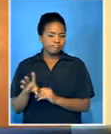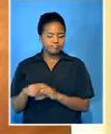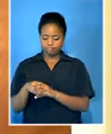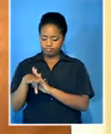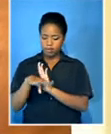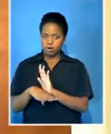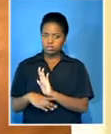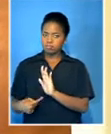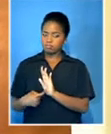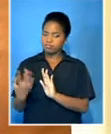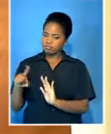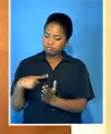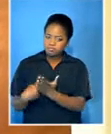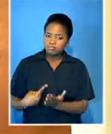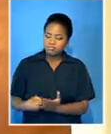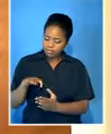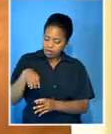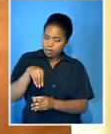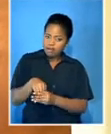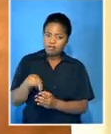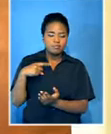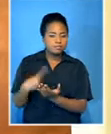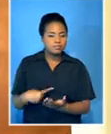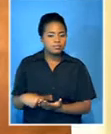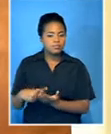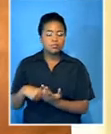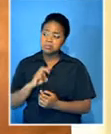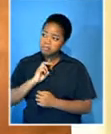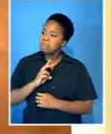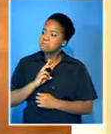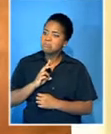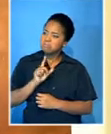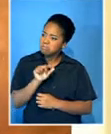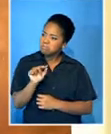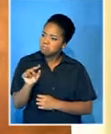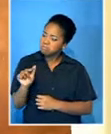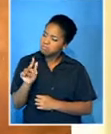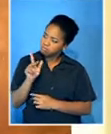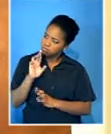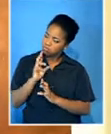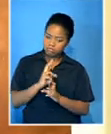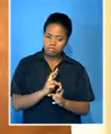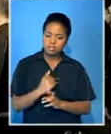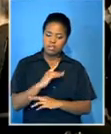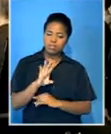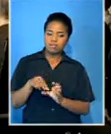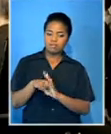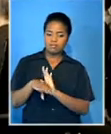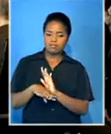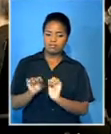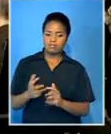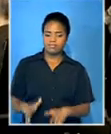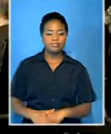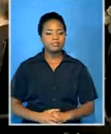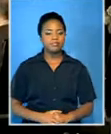positions are debated internally and their voice was heard, respected and integrated into our position. Some